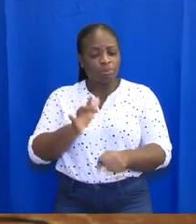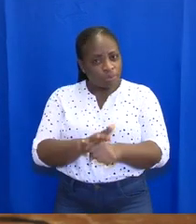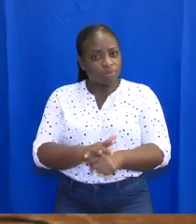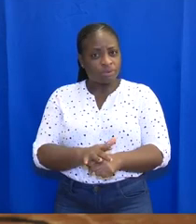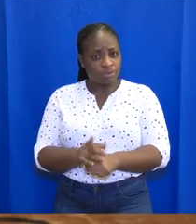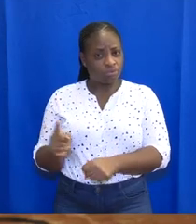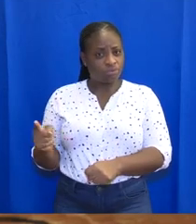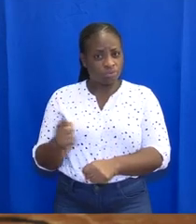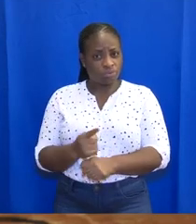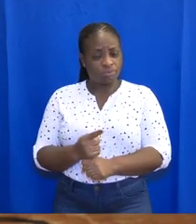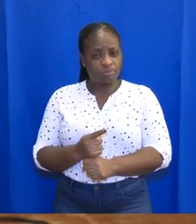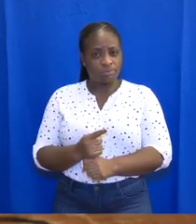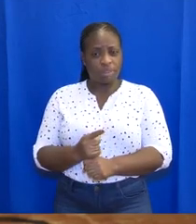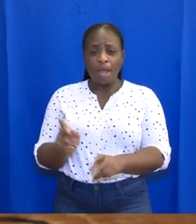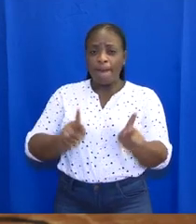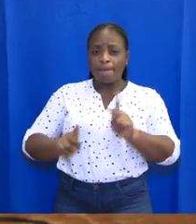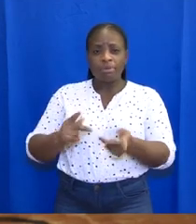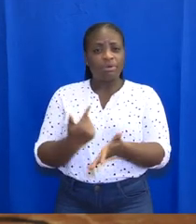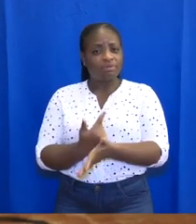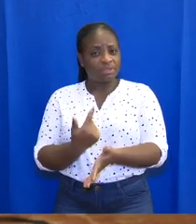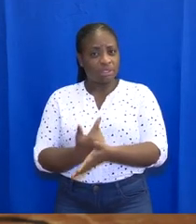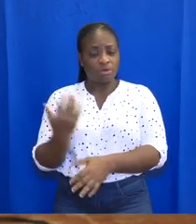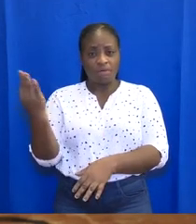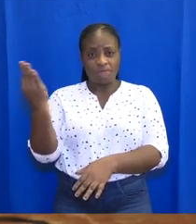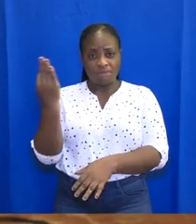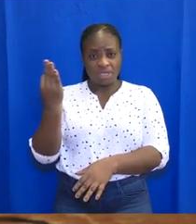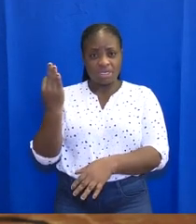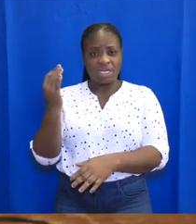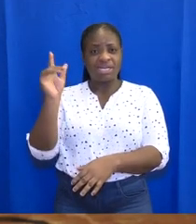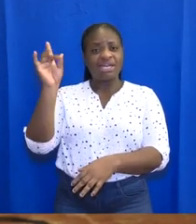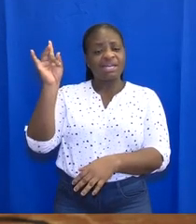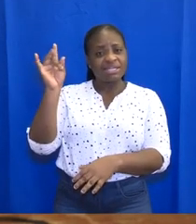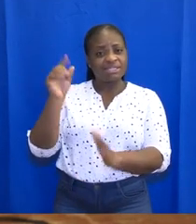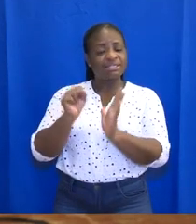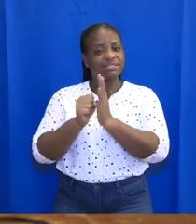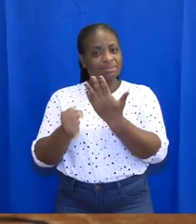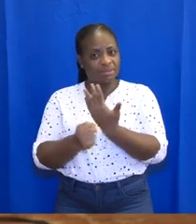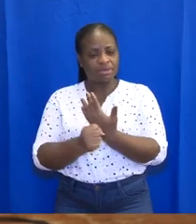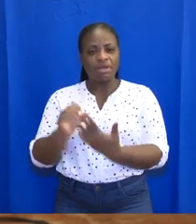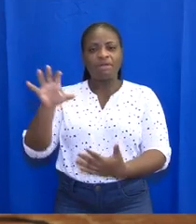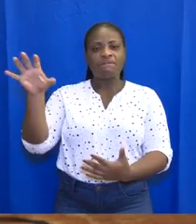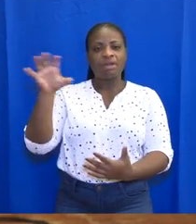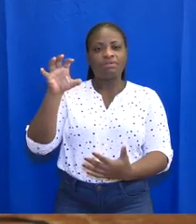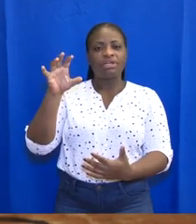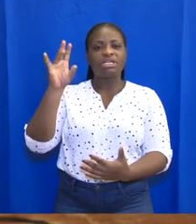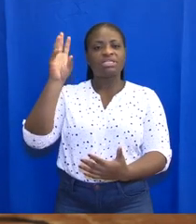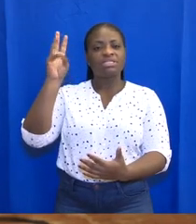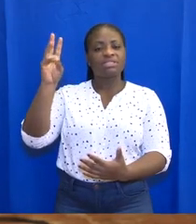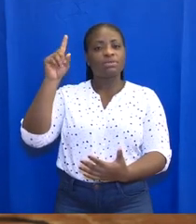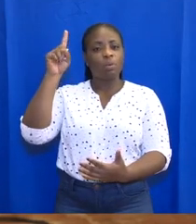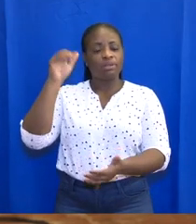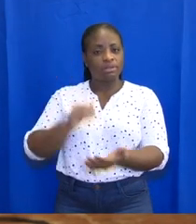fellow Ghanaians, on Friday, 18 September, 561